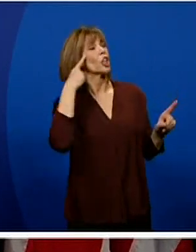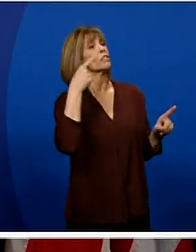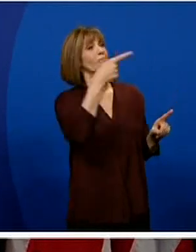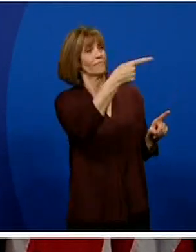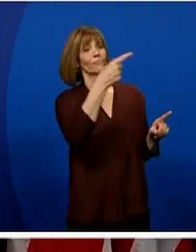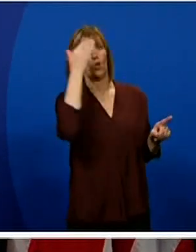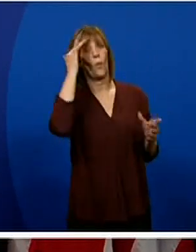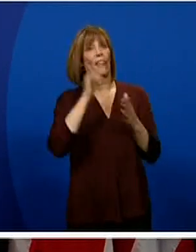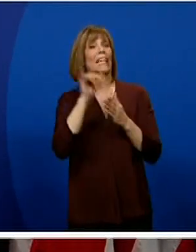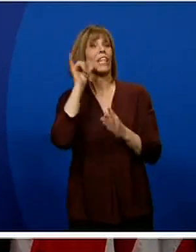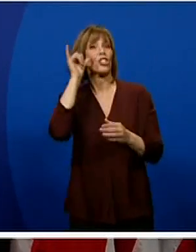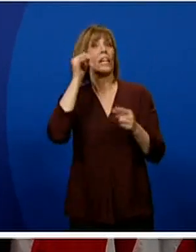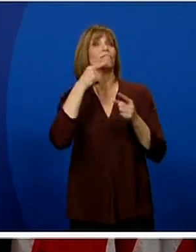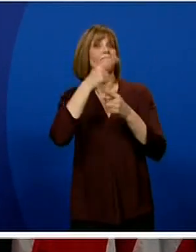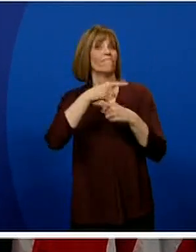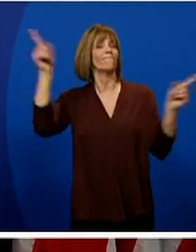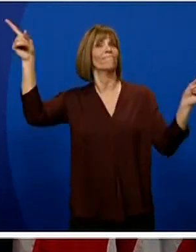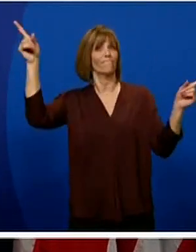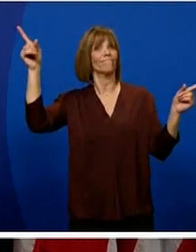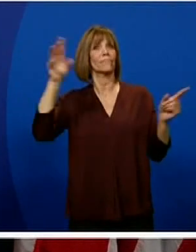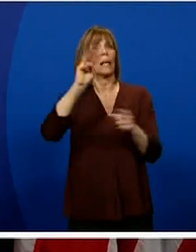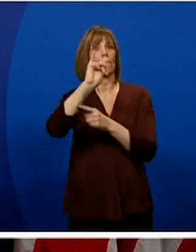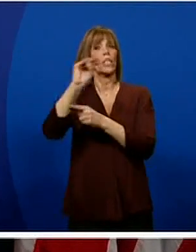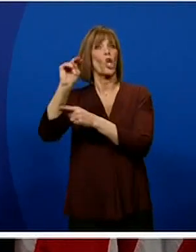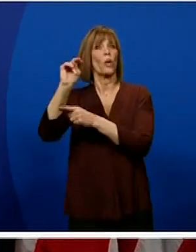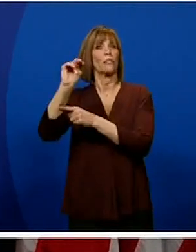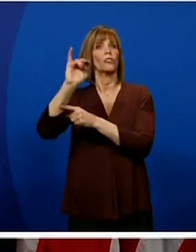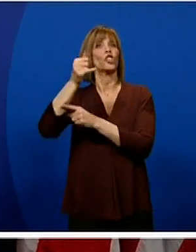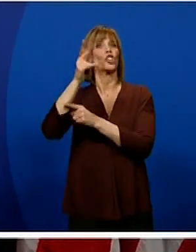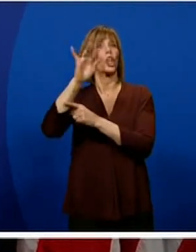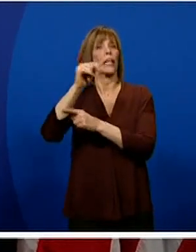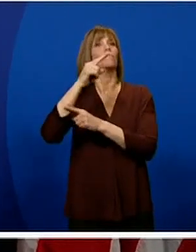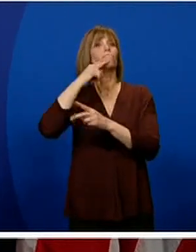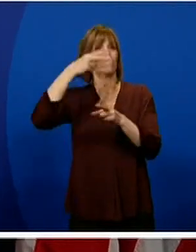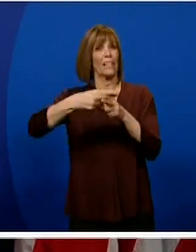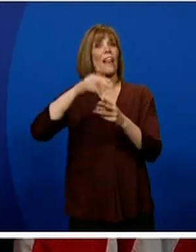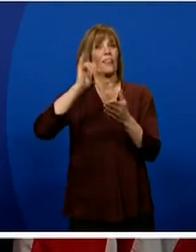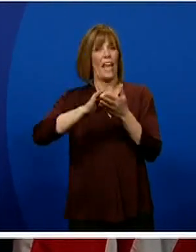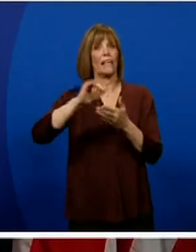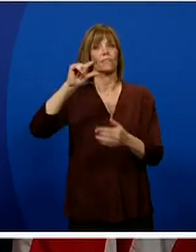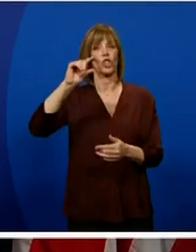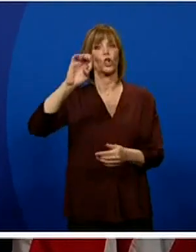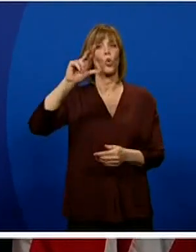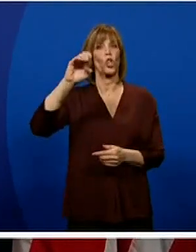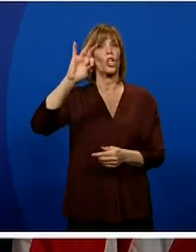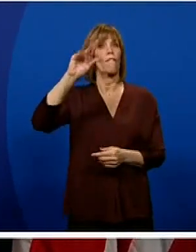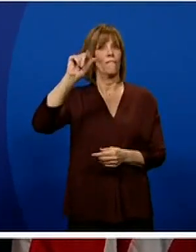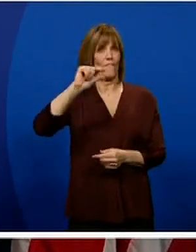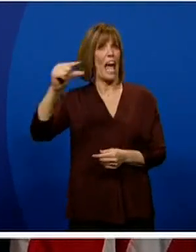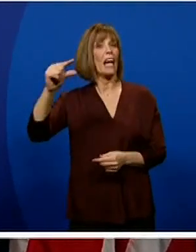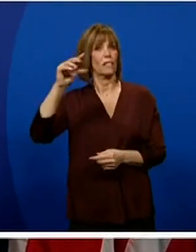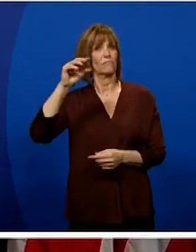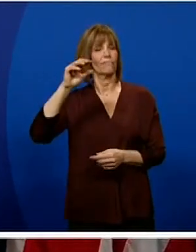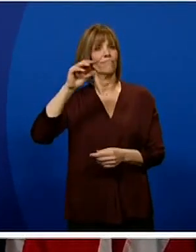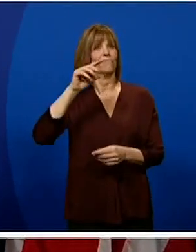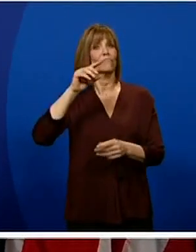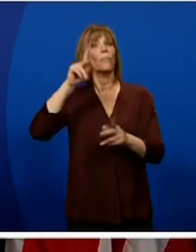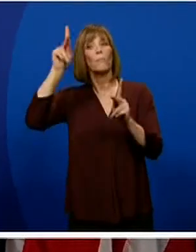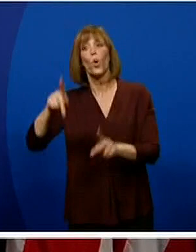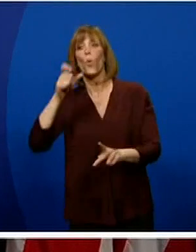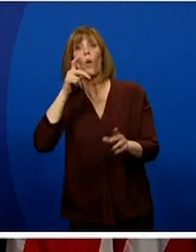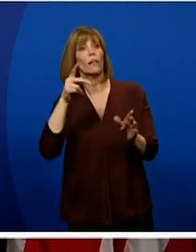comments on this major verdict? Yeah, well, I think, you know, it shows that our legal system worked and that justice is being served.